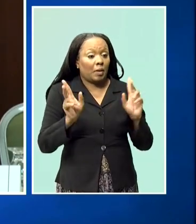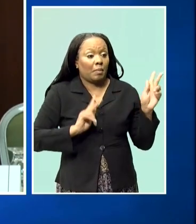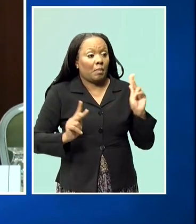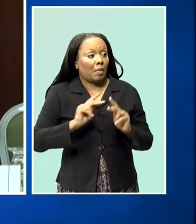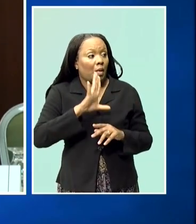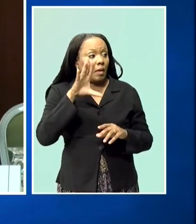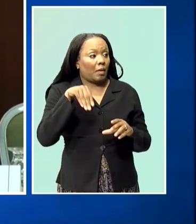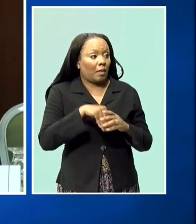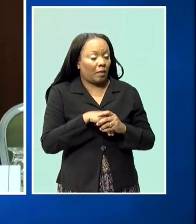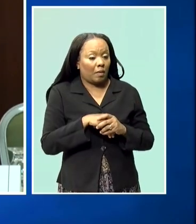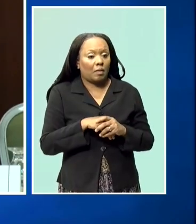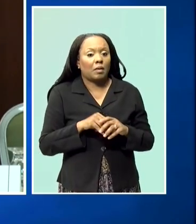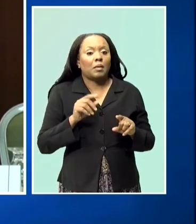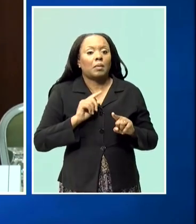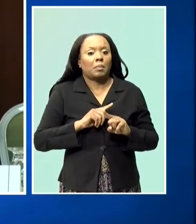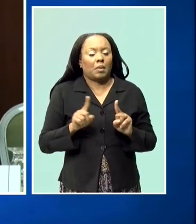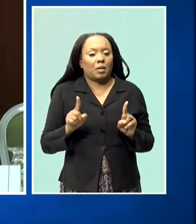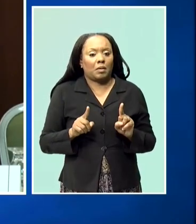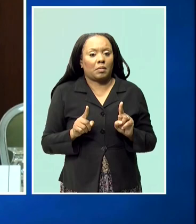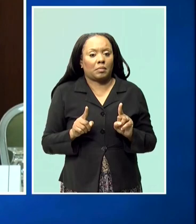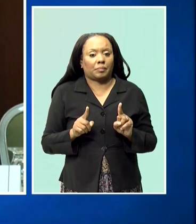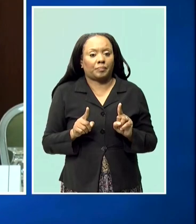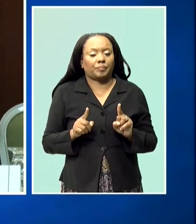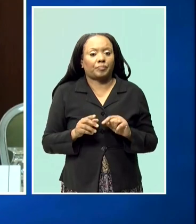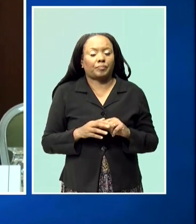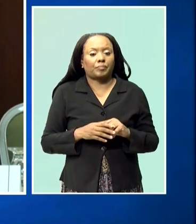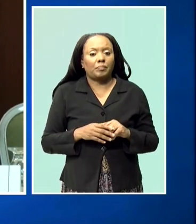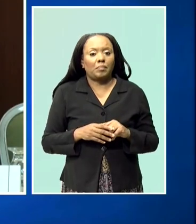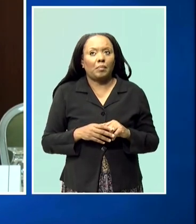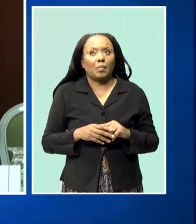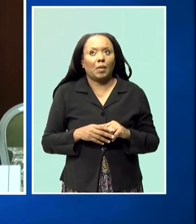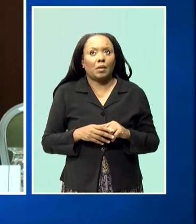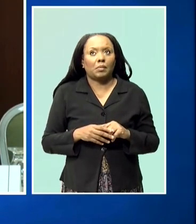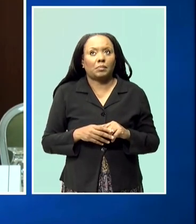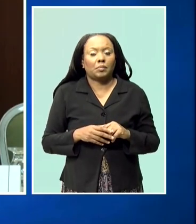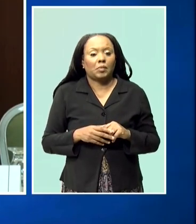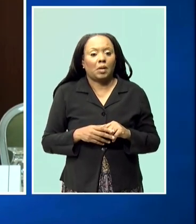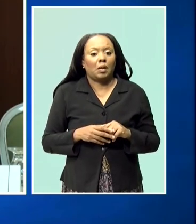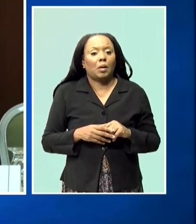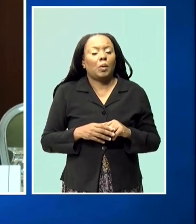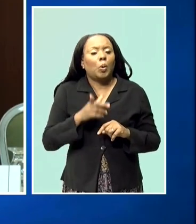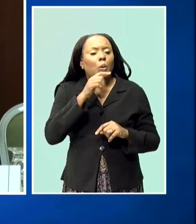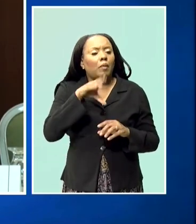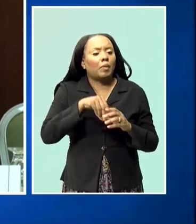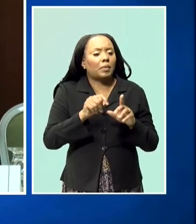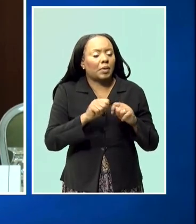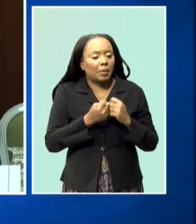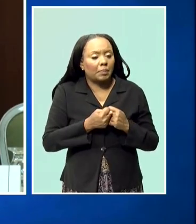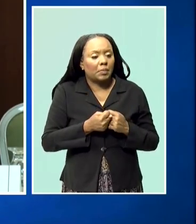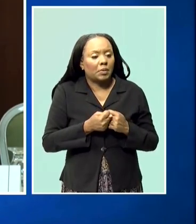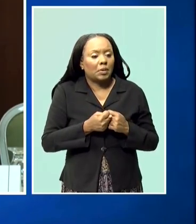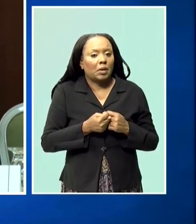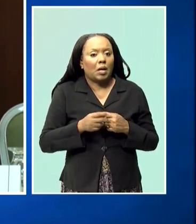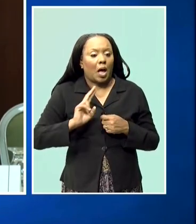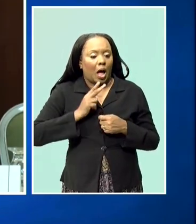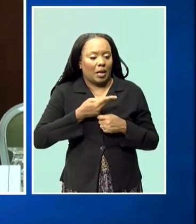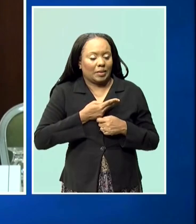core team would be those of us who are sworn as witnesses or will appear as witnesses in this